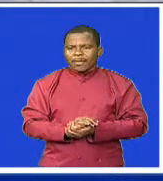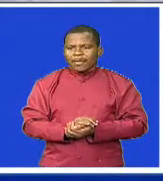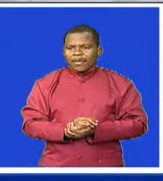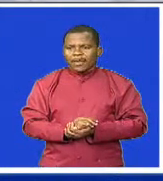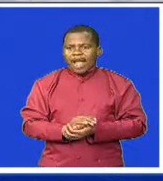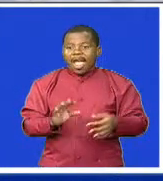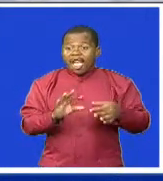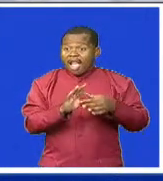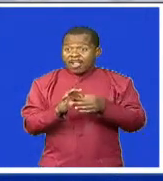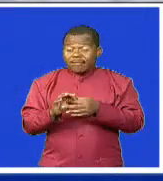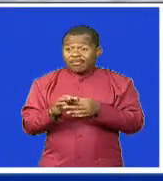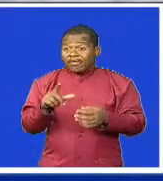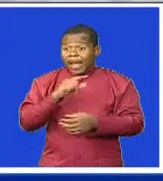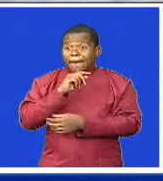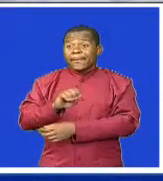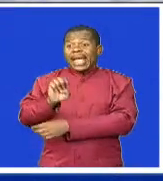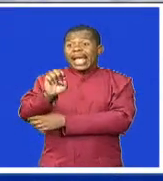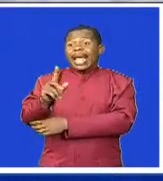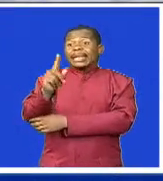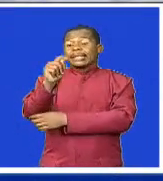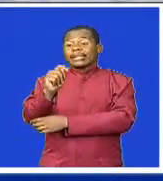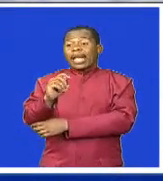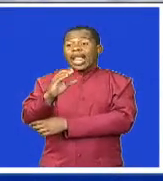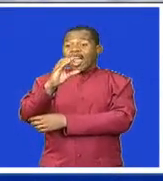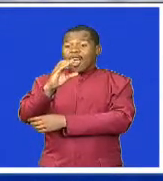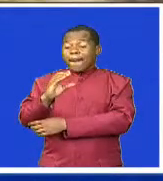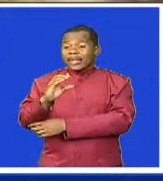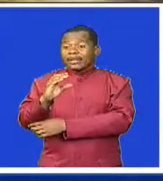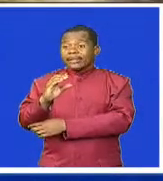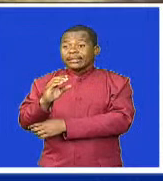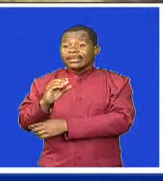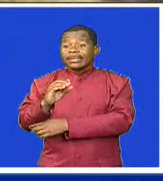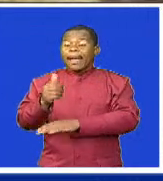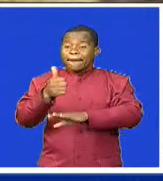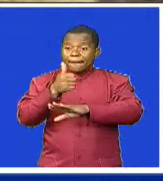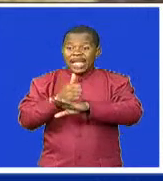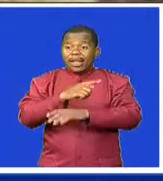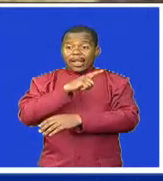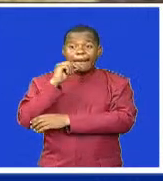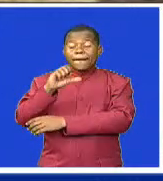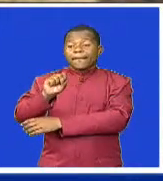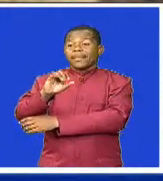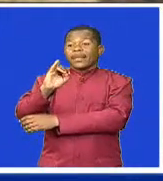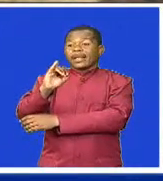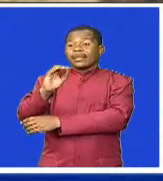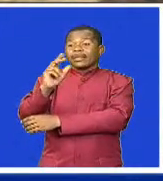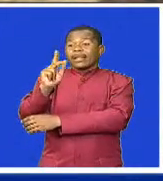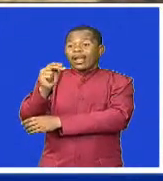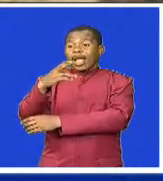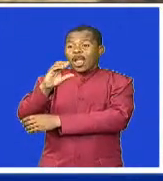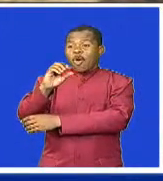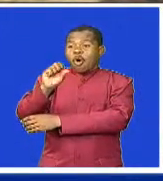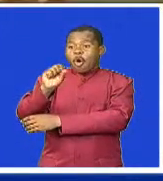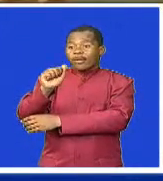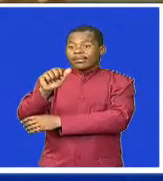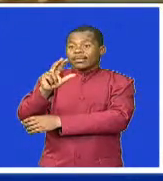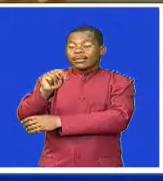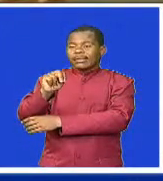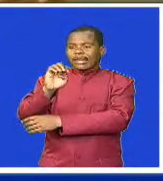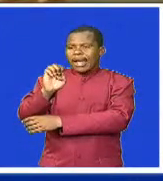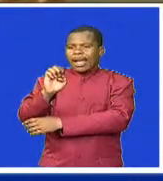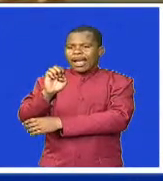Trust Commission acting chief executive officer, Klopsilis Kwasana, says this initiative will benefit over 320